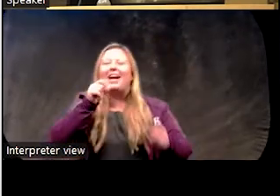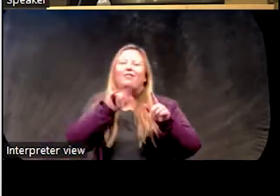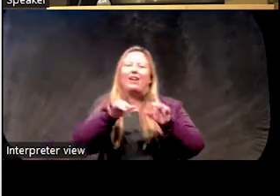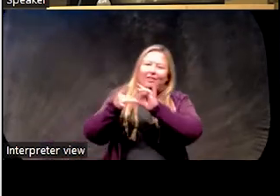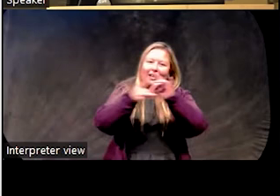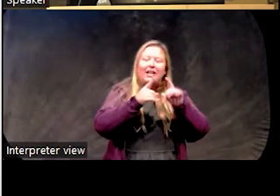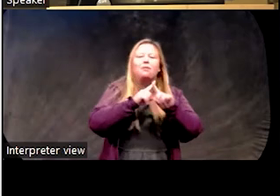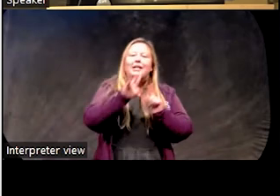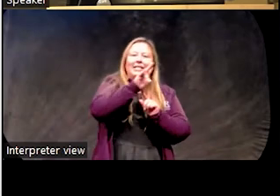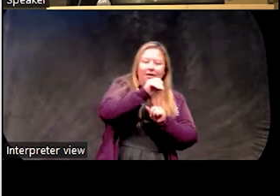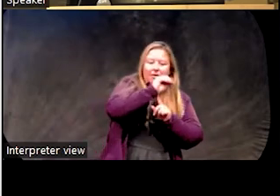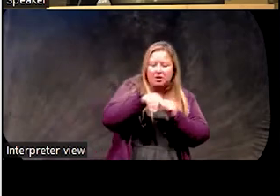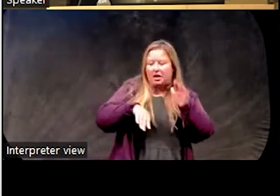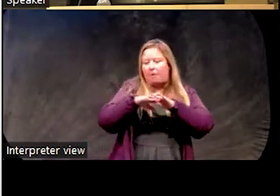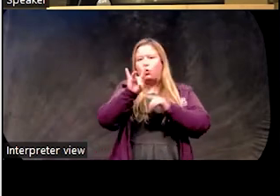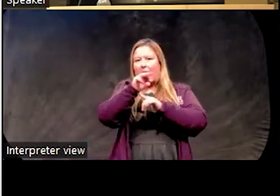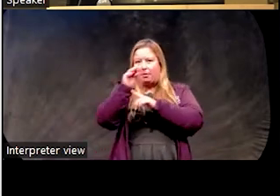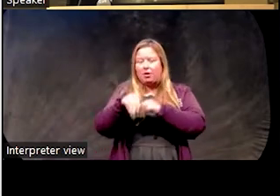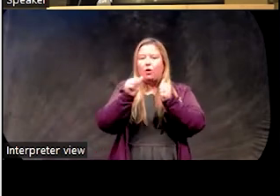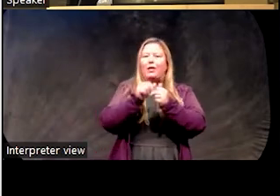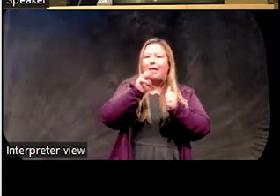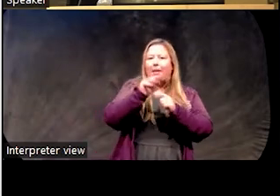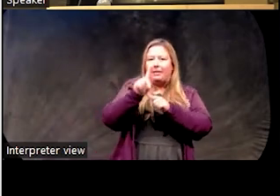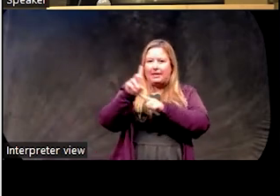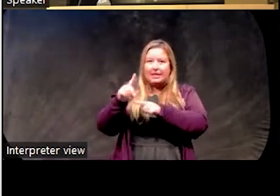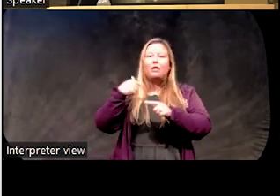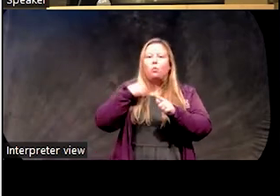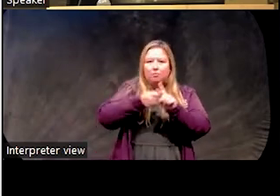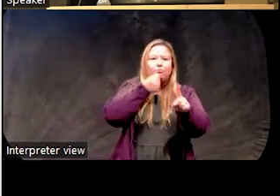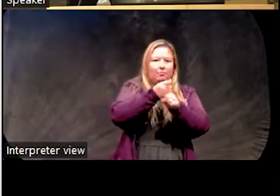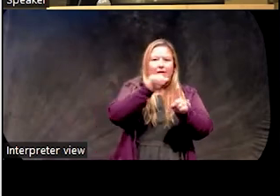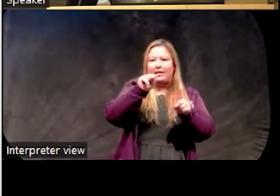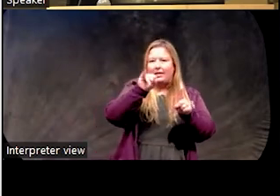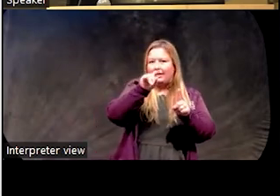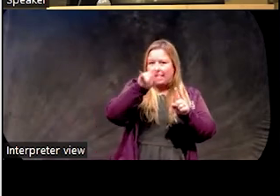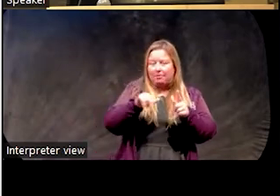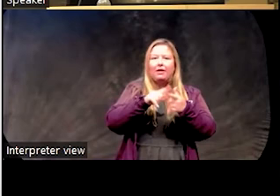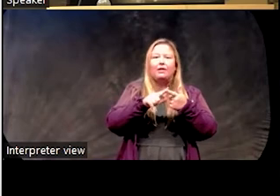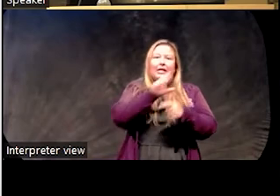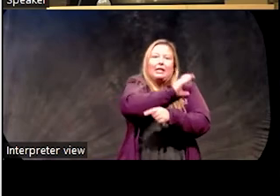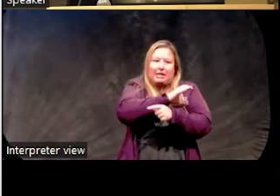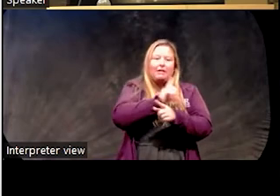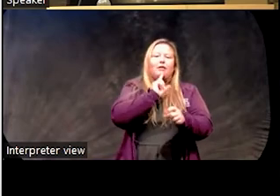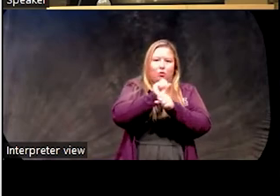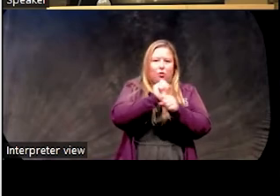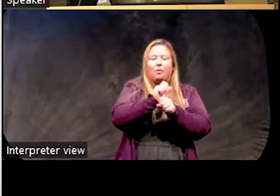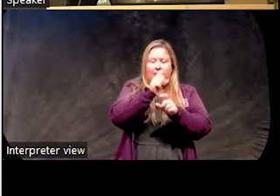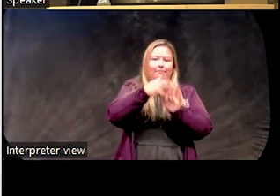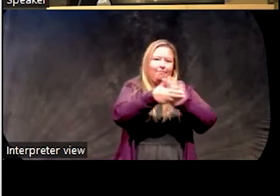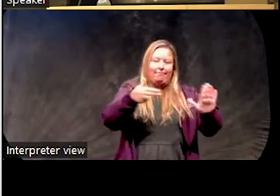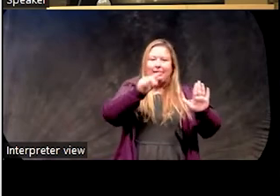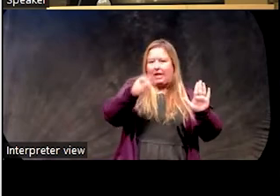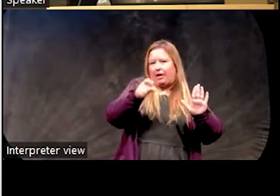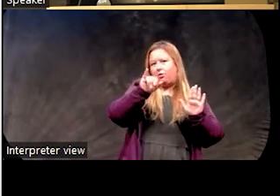of people with MDD will have insomnia, clinically meaningful insomnia. What's more